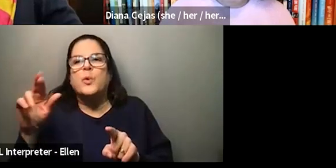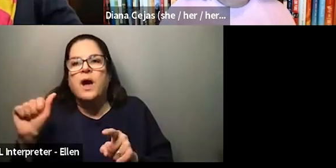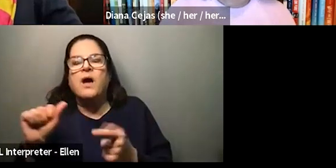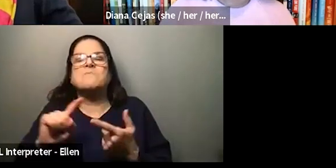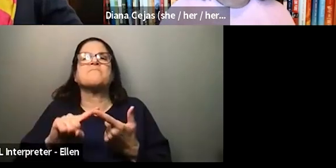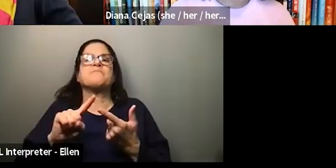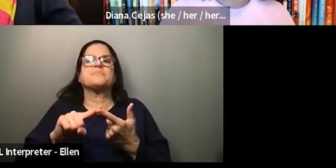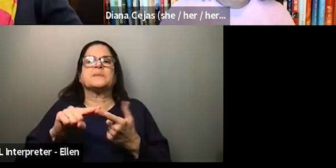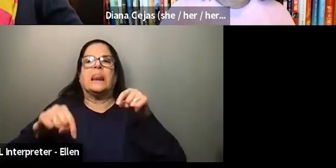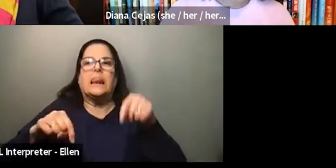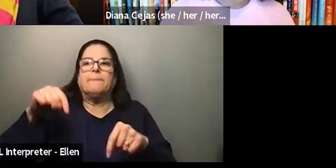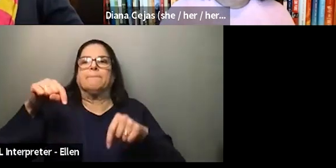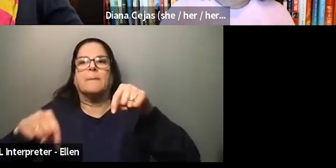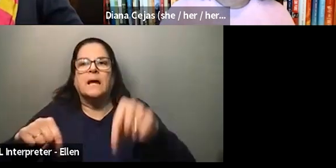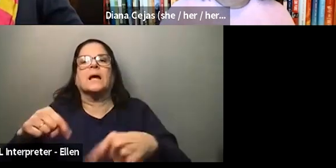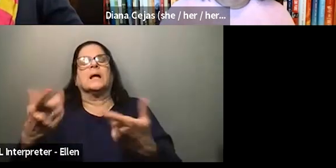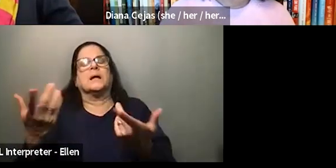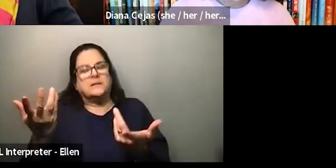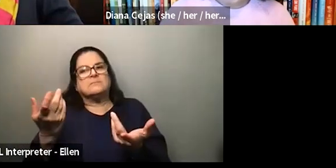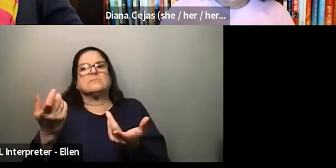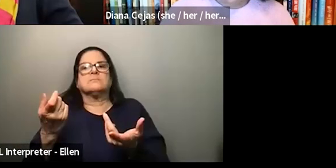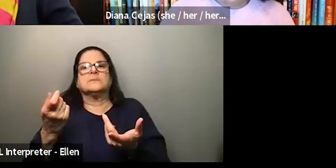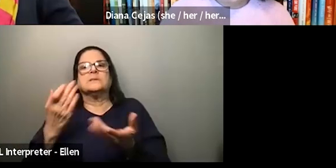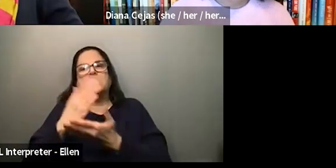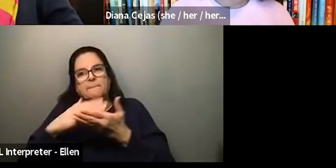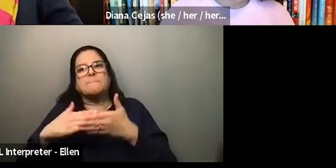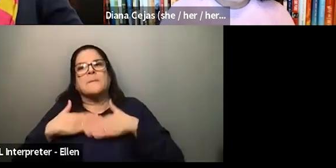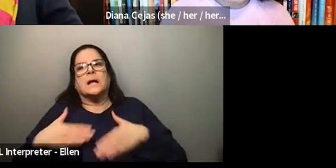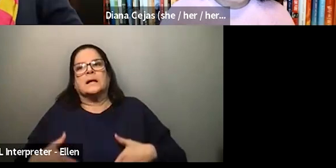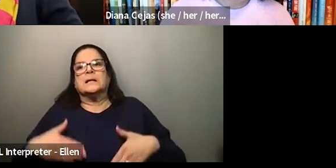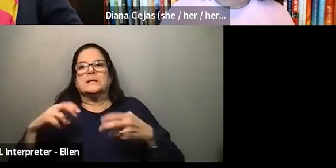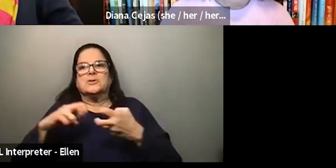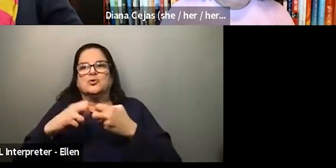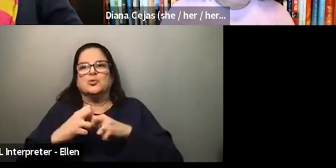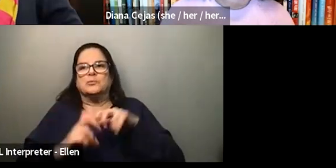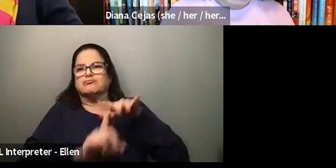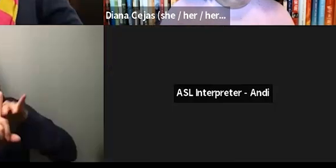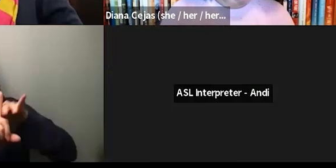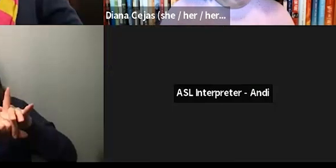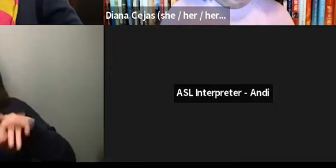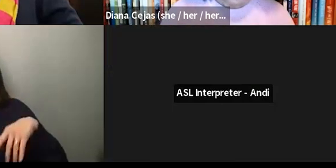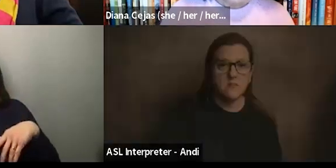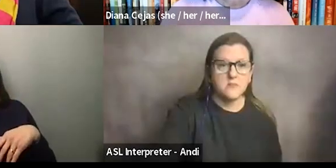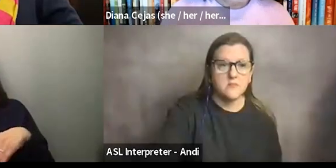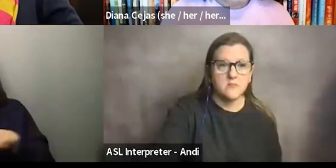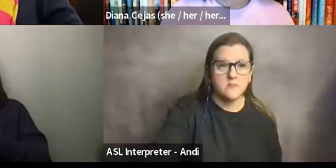So that, you know, required a lot of disclosure as well, particularly when I was on busy services, like the consult service,